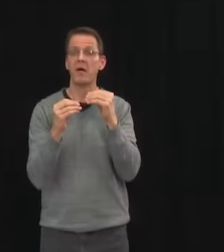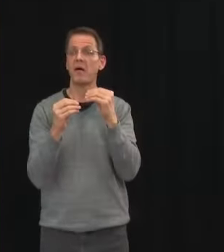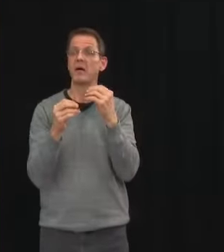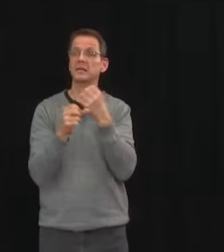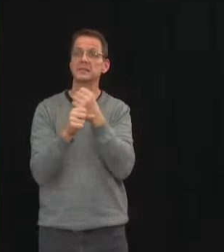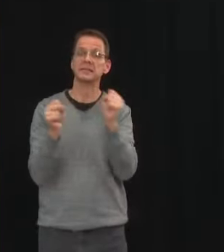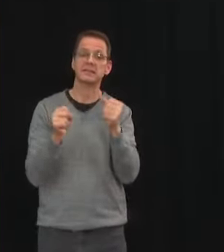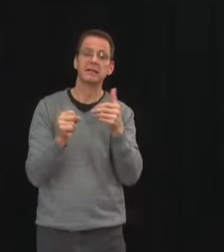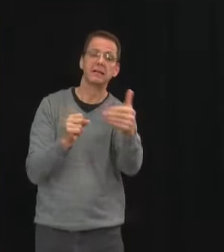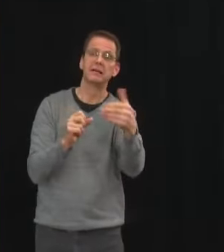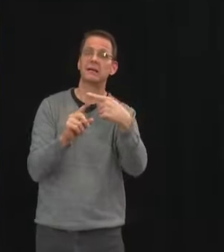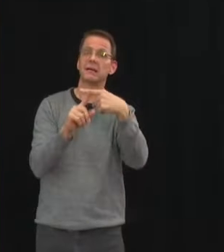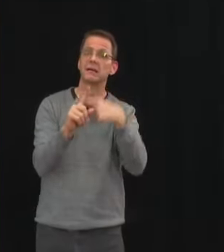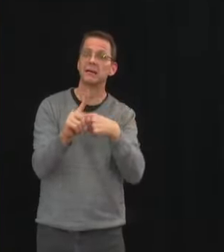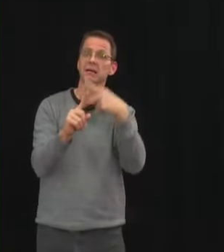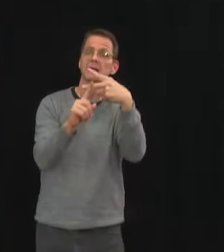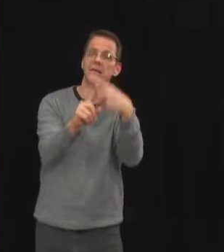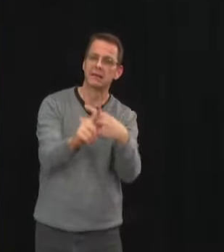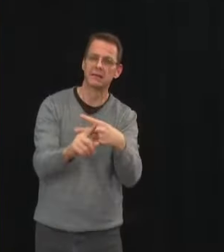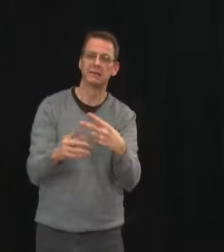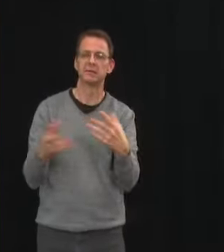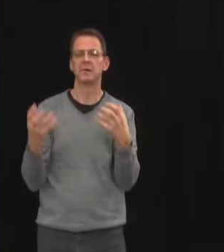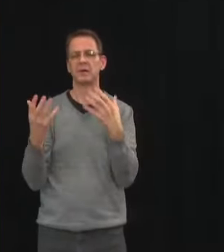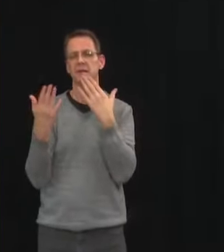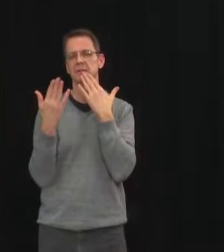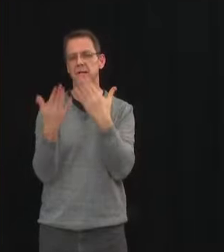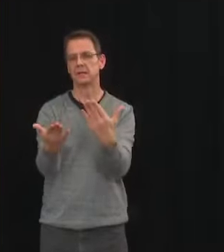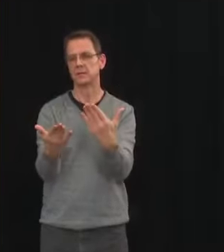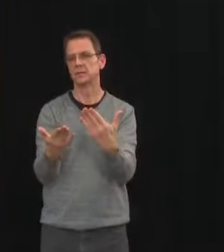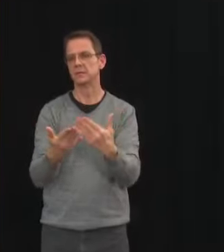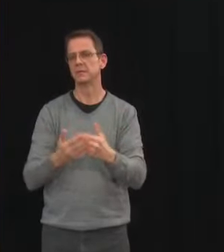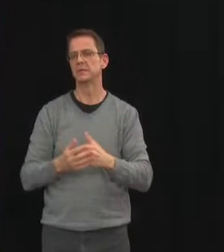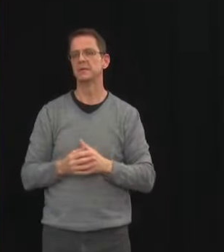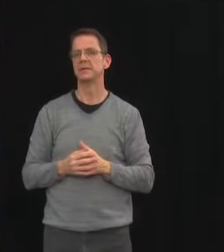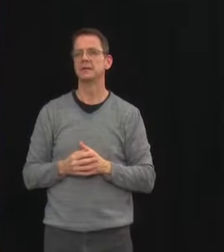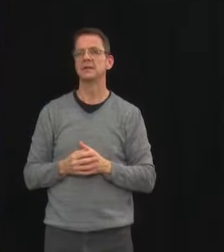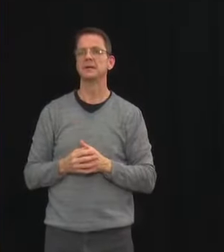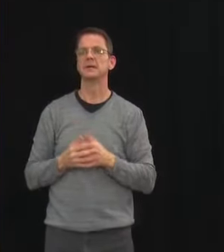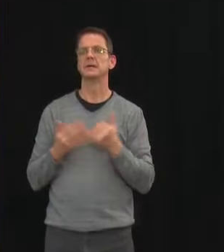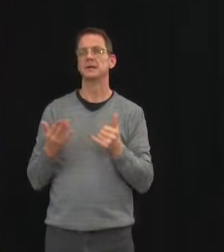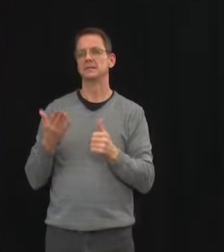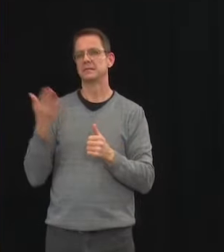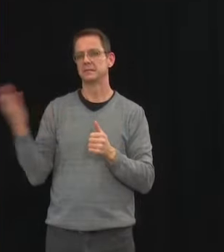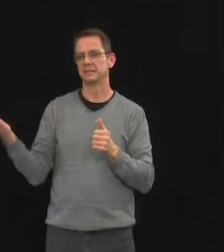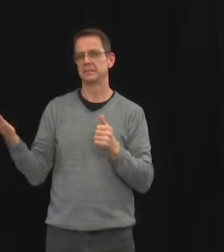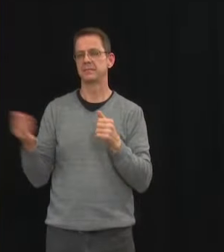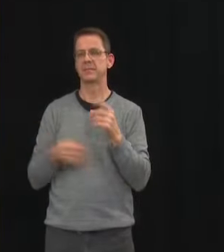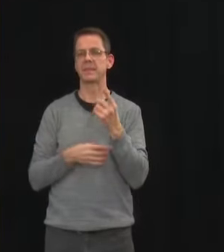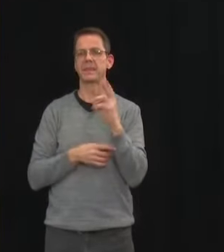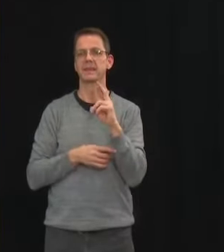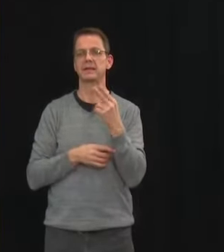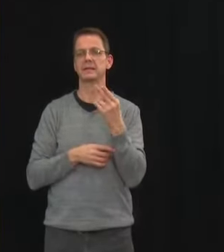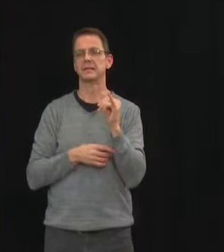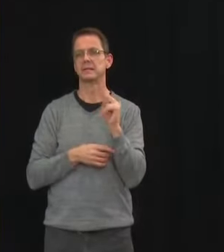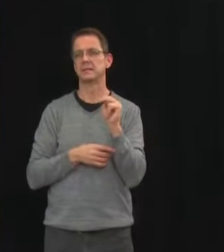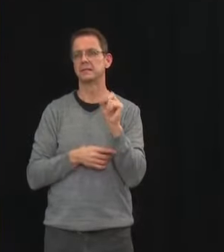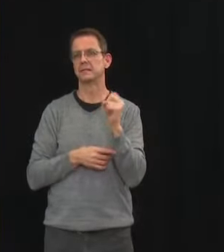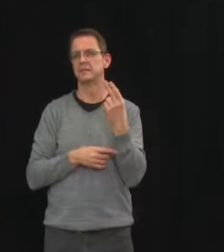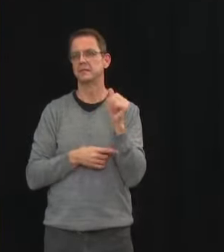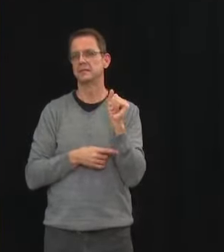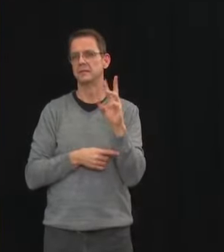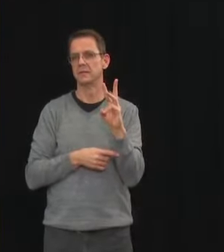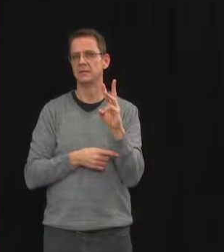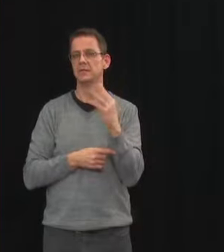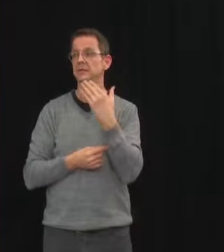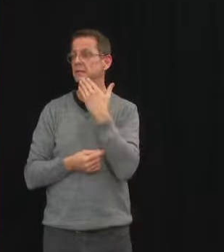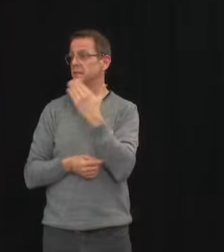provide today's COVID update. Thank you. Thank you, Minister. And good afternoon, everyone. Over the last 24 hours,